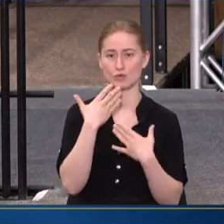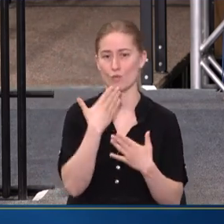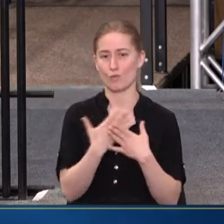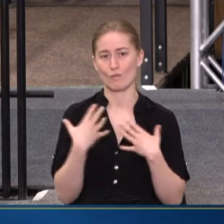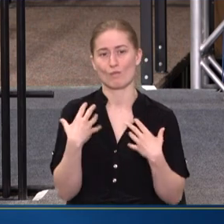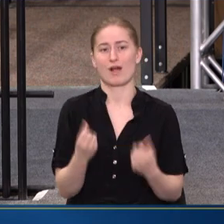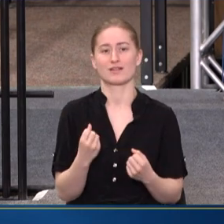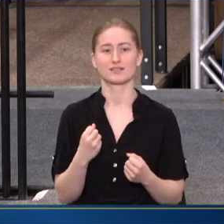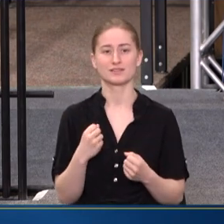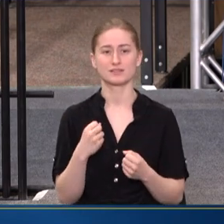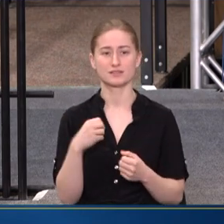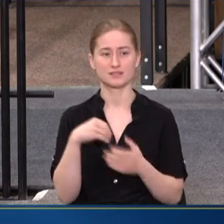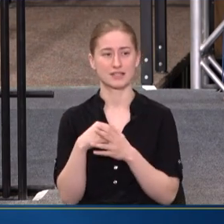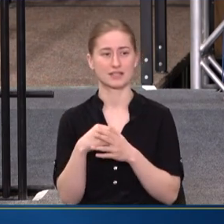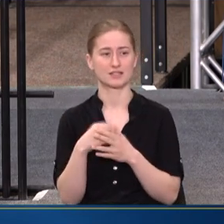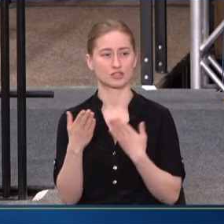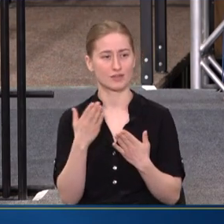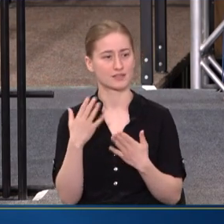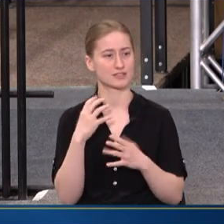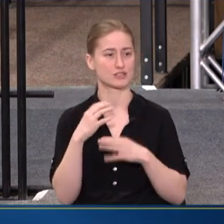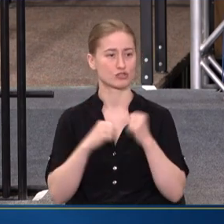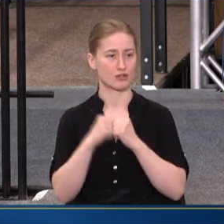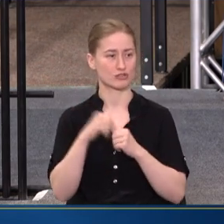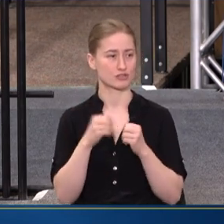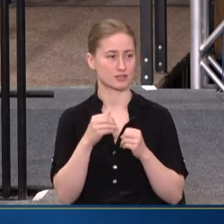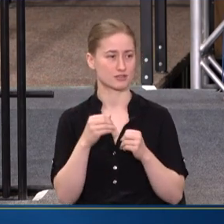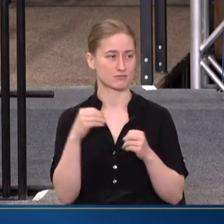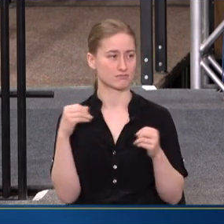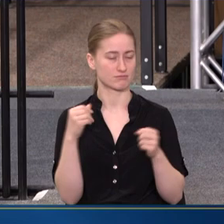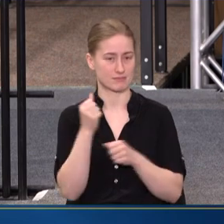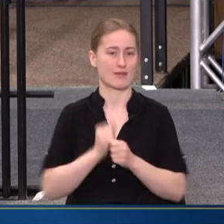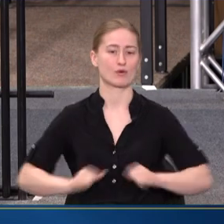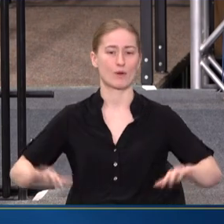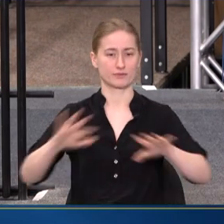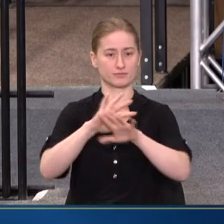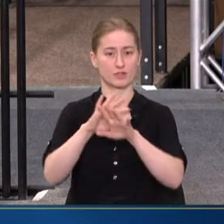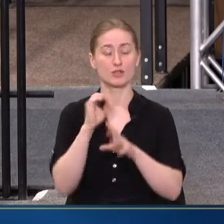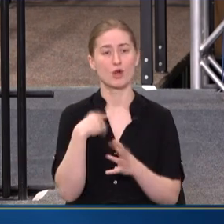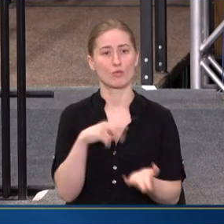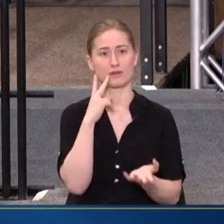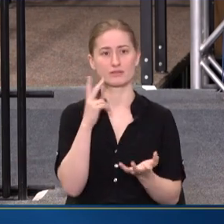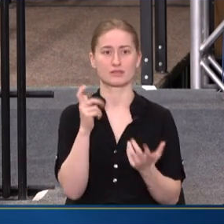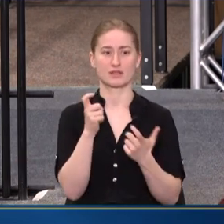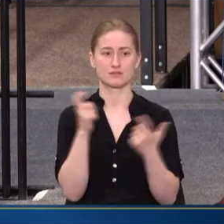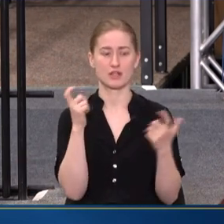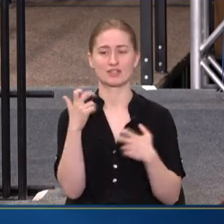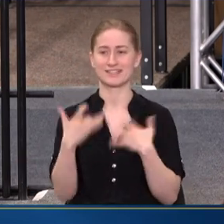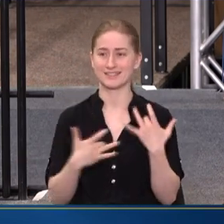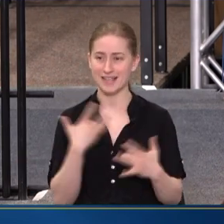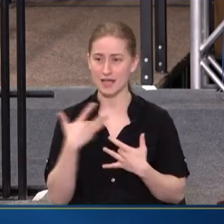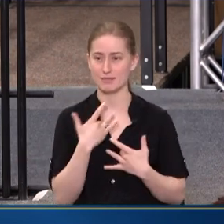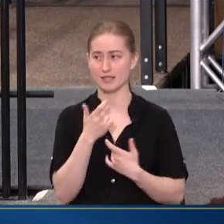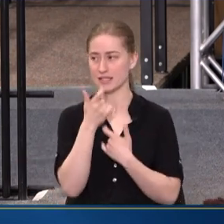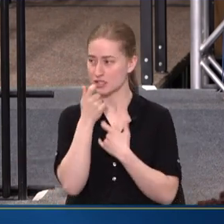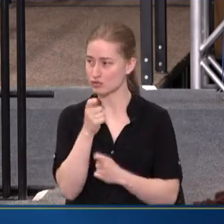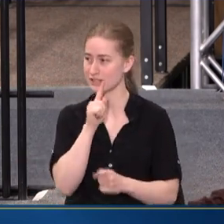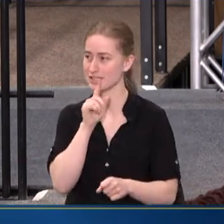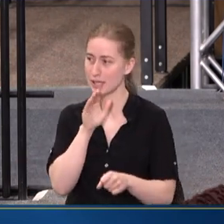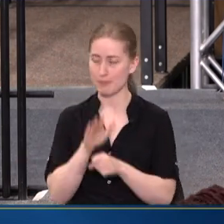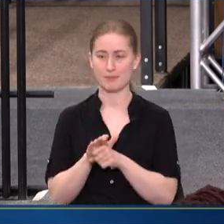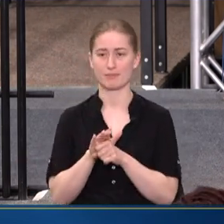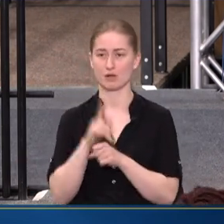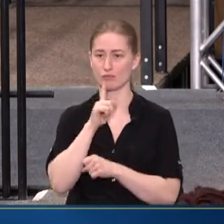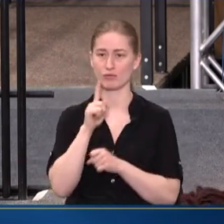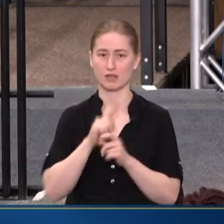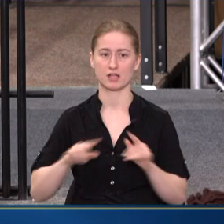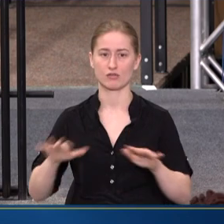AND STRUCTURES ACROSS THE CONTINUUM. AND WE HAVE SEEN JUST SUCH EXCITEMENT AND INTEREST AND COMMITMENT REALLY